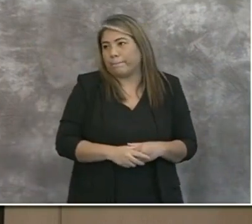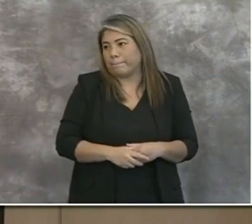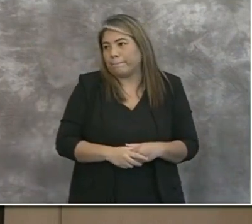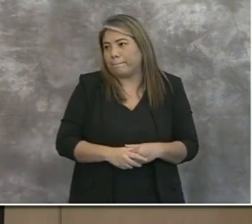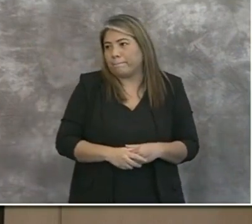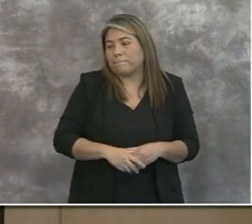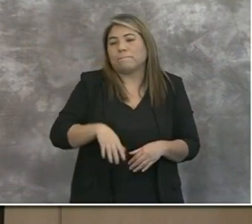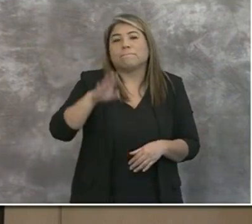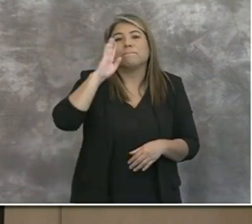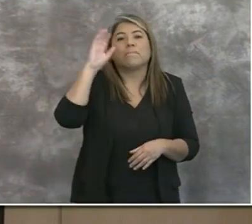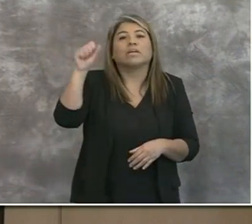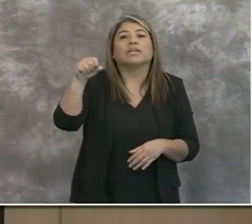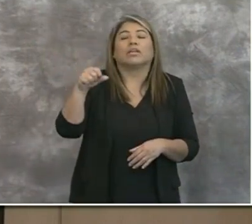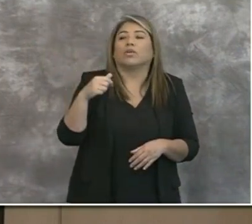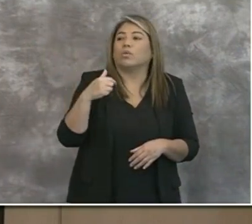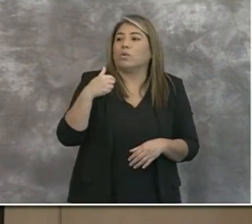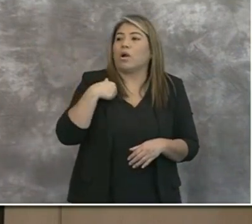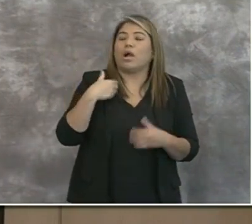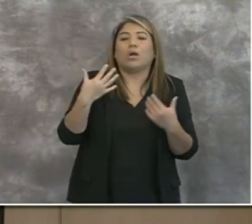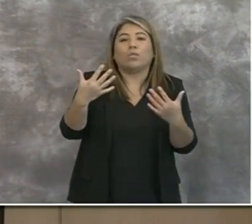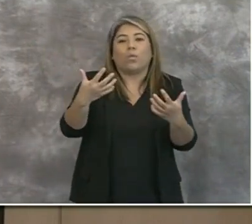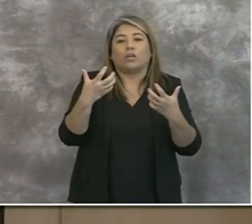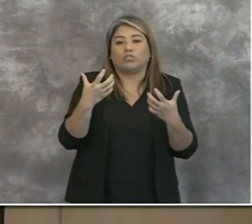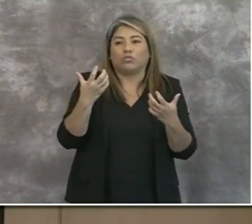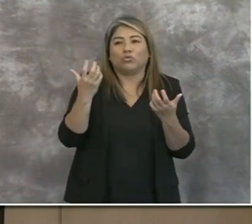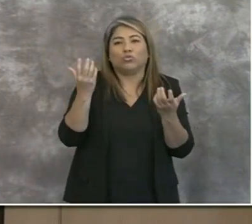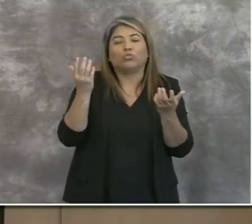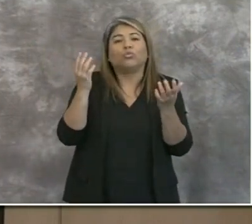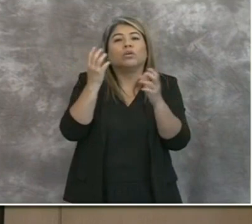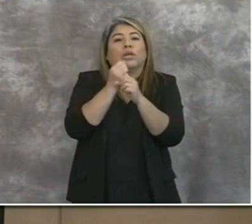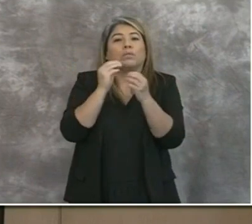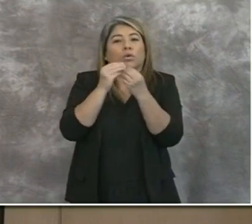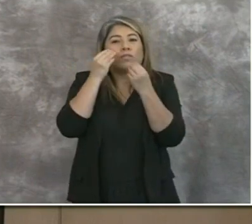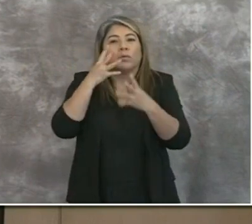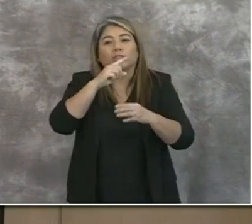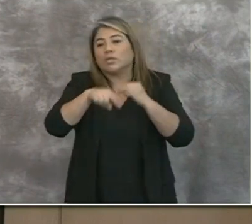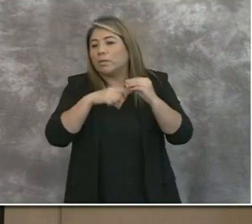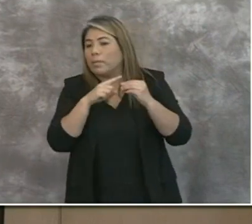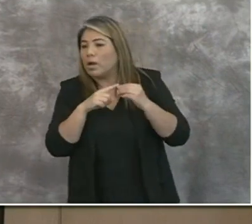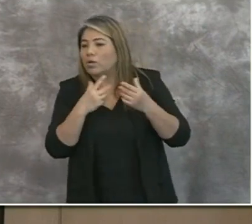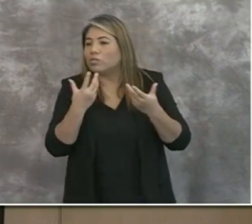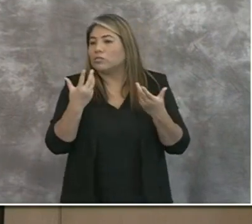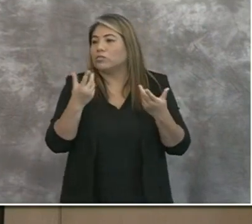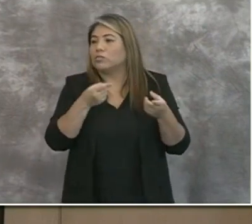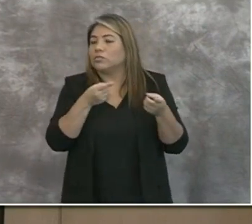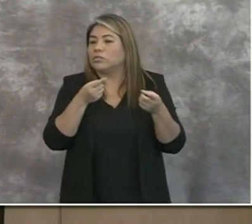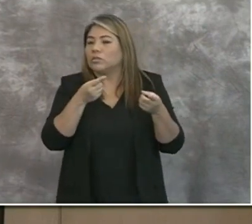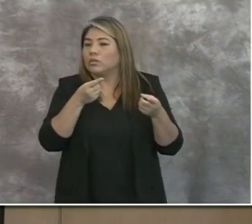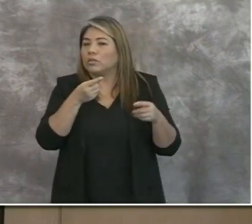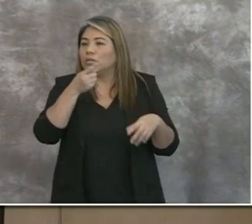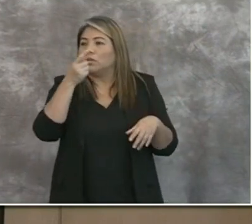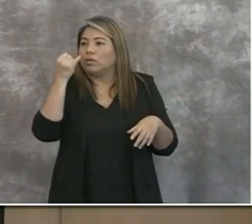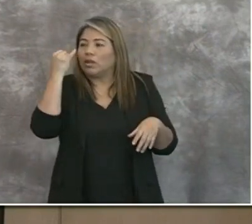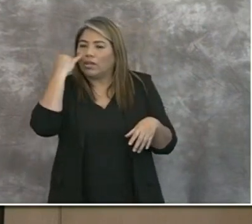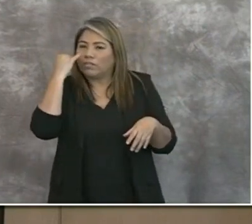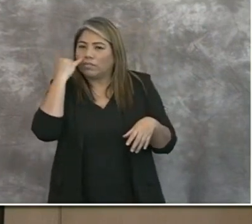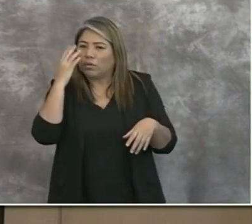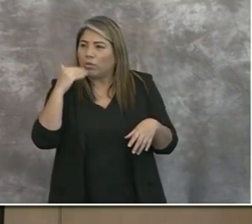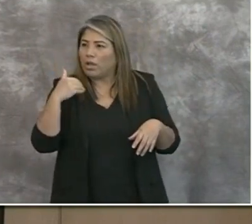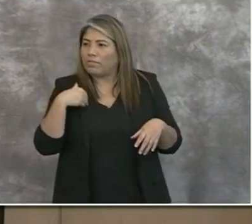Hi, thank you. I am wanting to get a little more information on passive activity that's going to be allowed